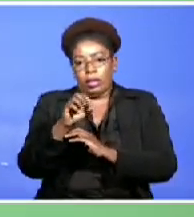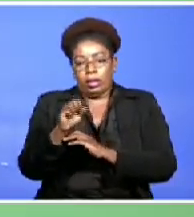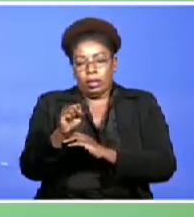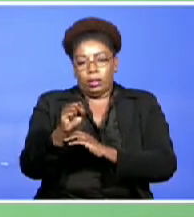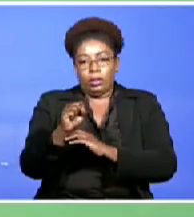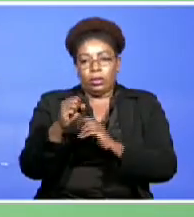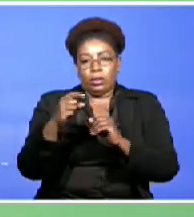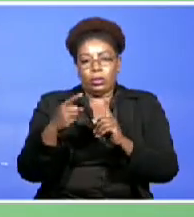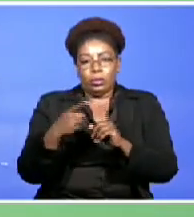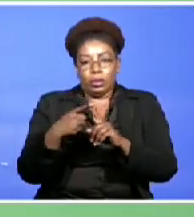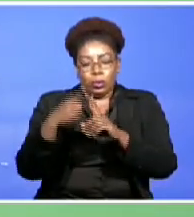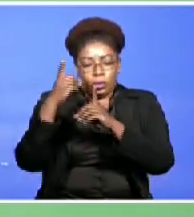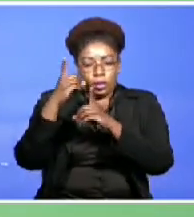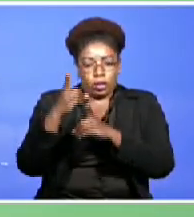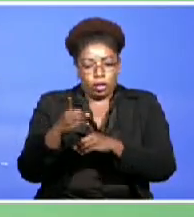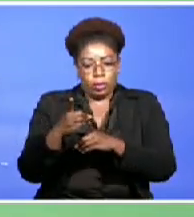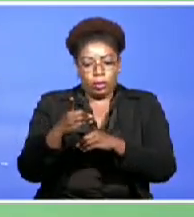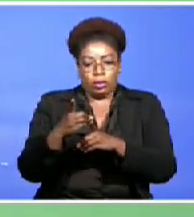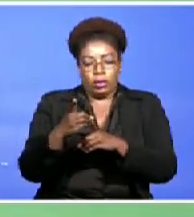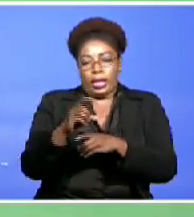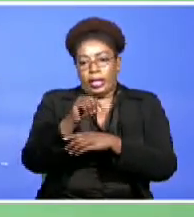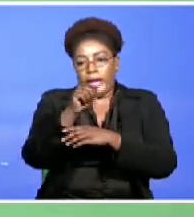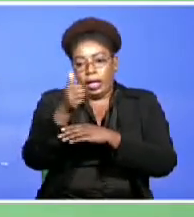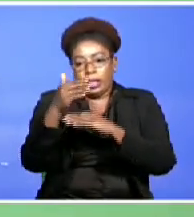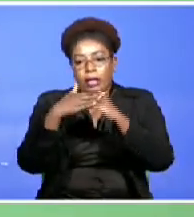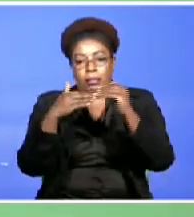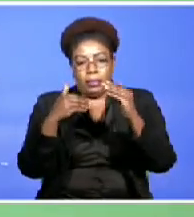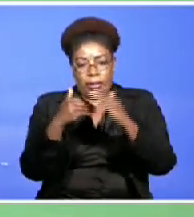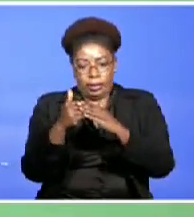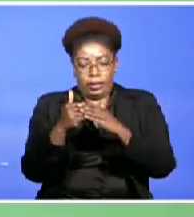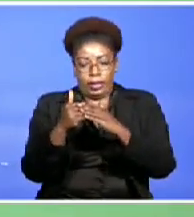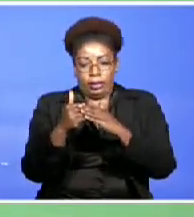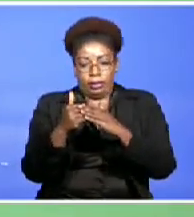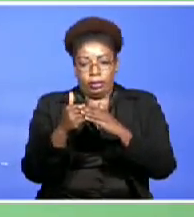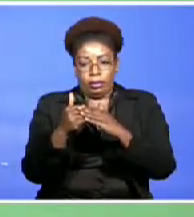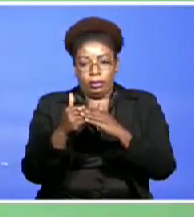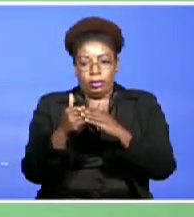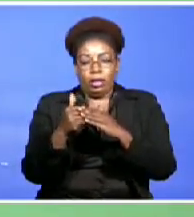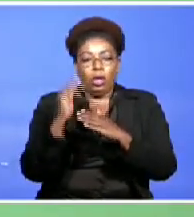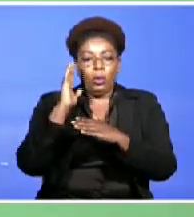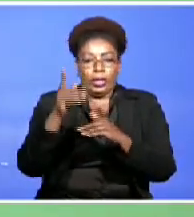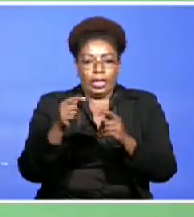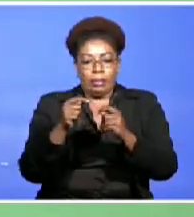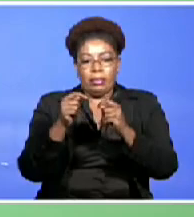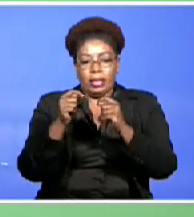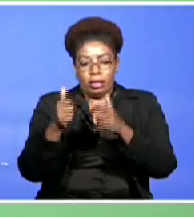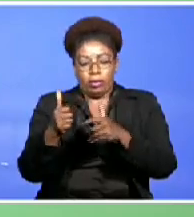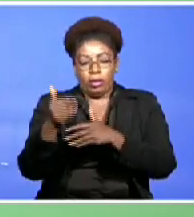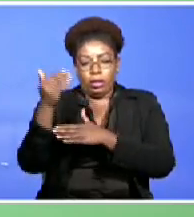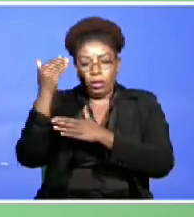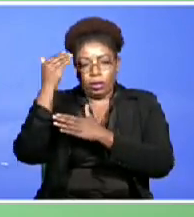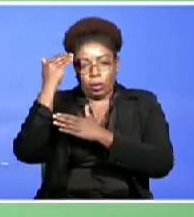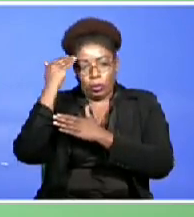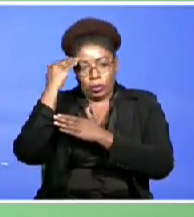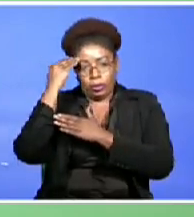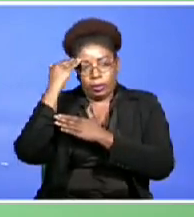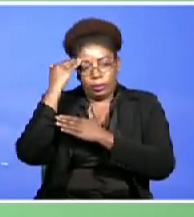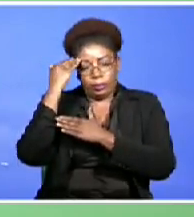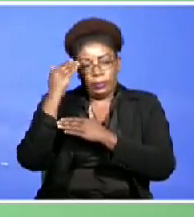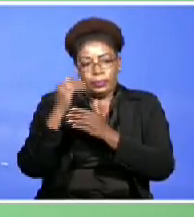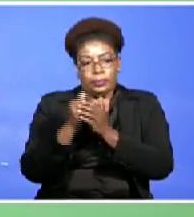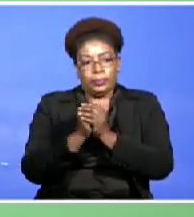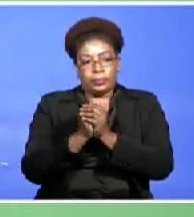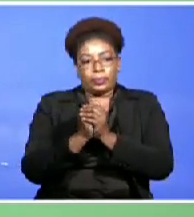determine existing structures so that any new buildings will be immediately recognized and addressed.